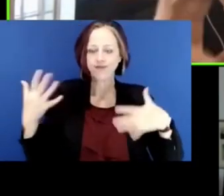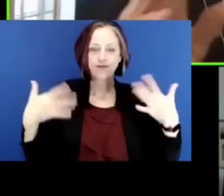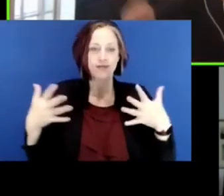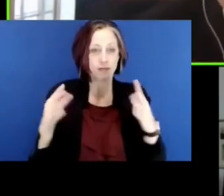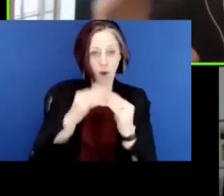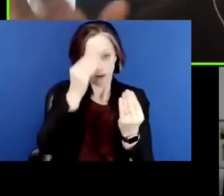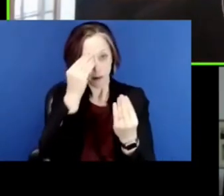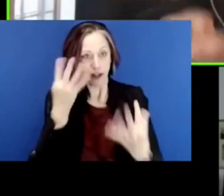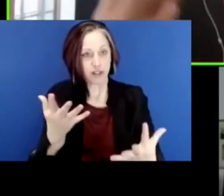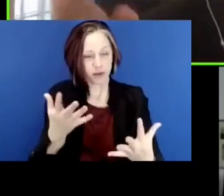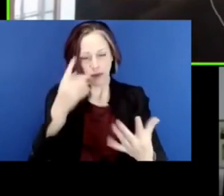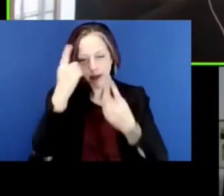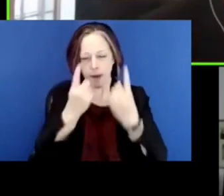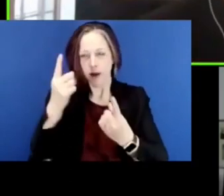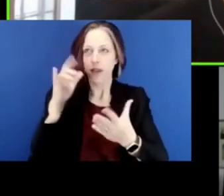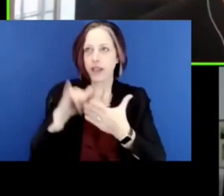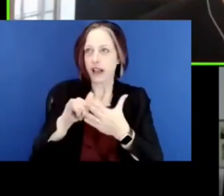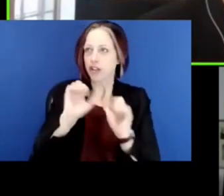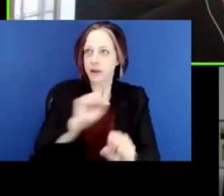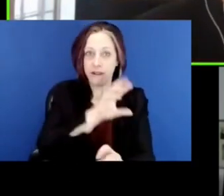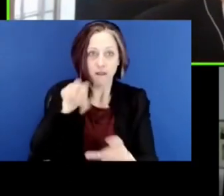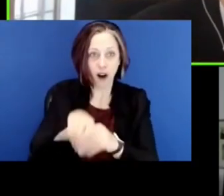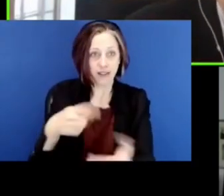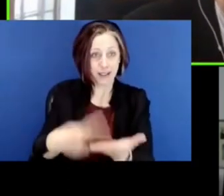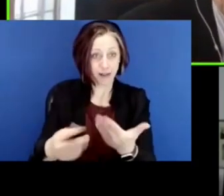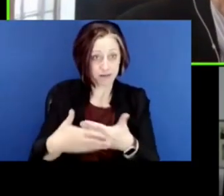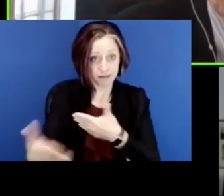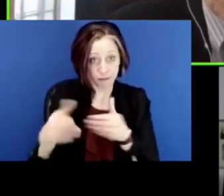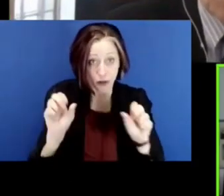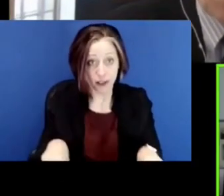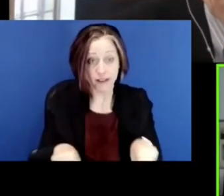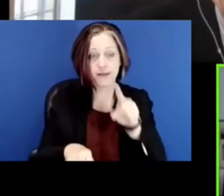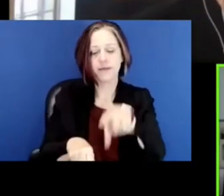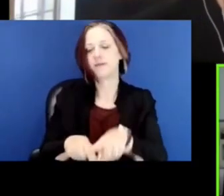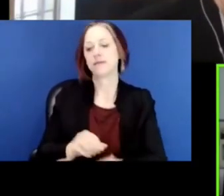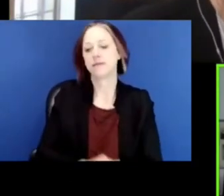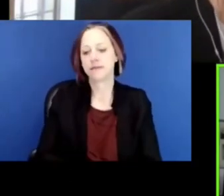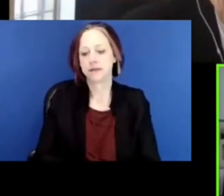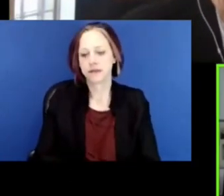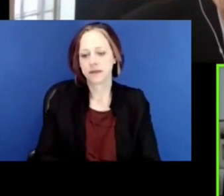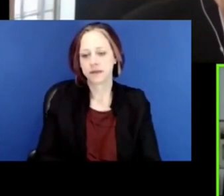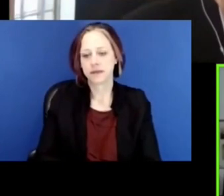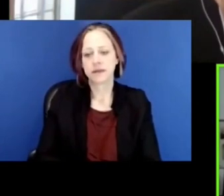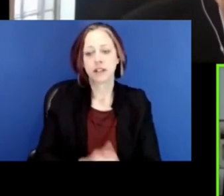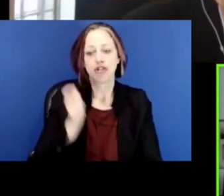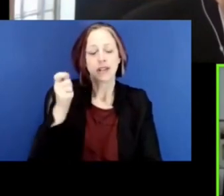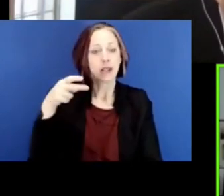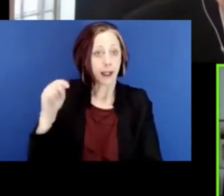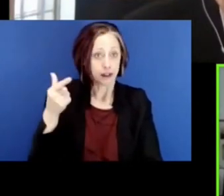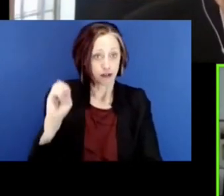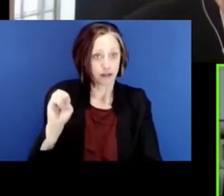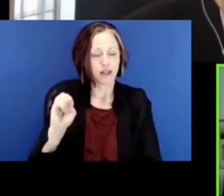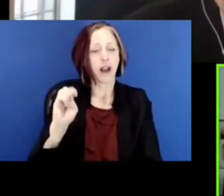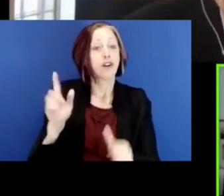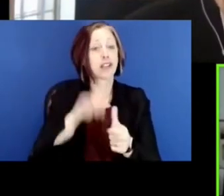information to be thinking about that can be part of this discussion? Well, I would first note that